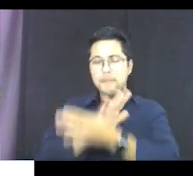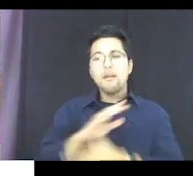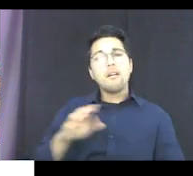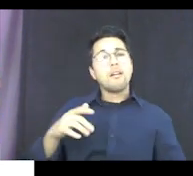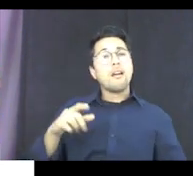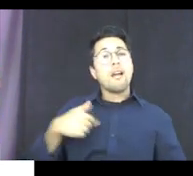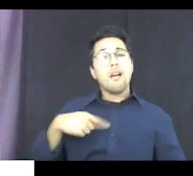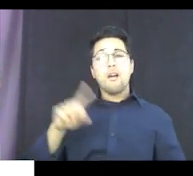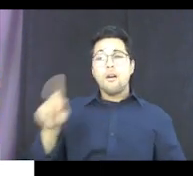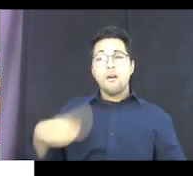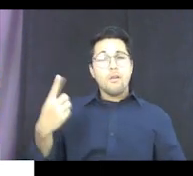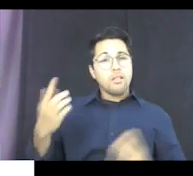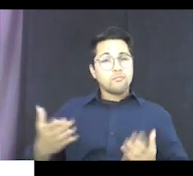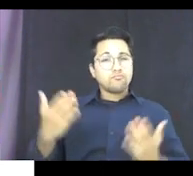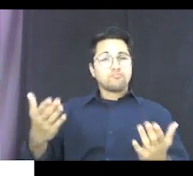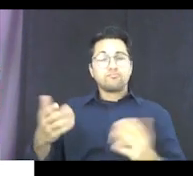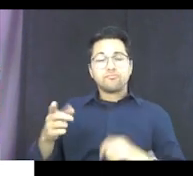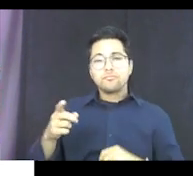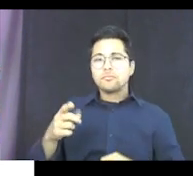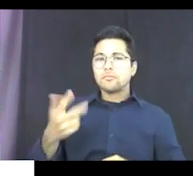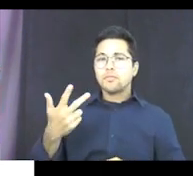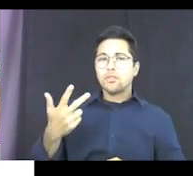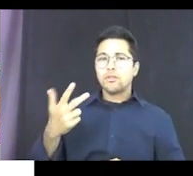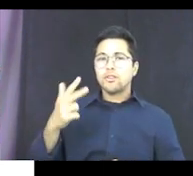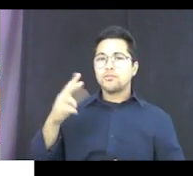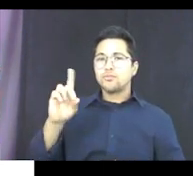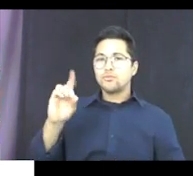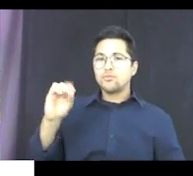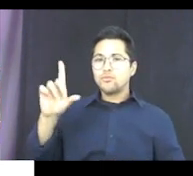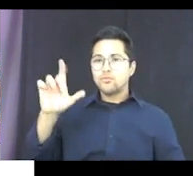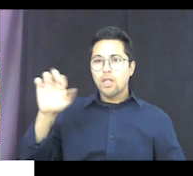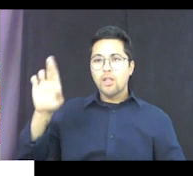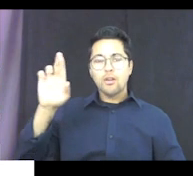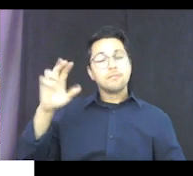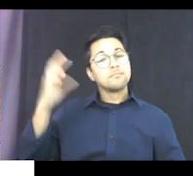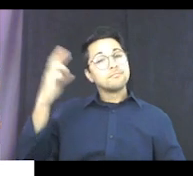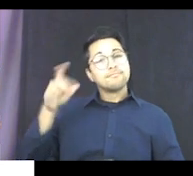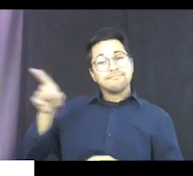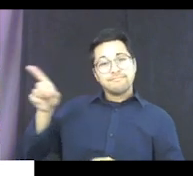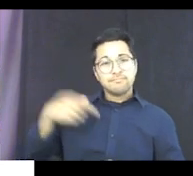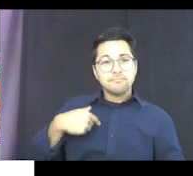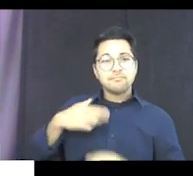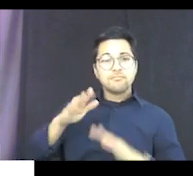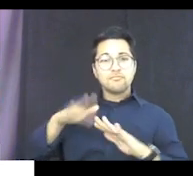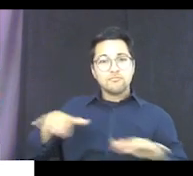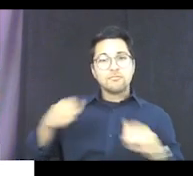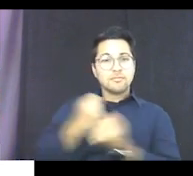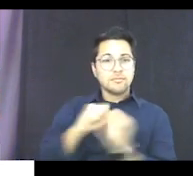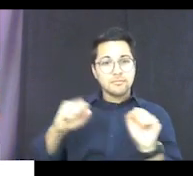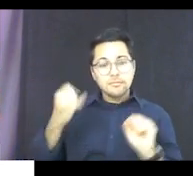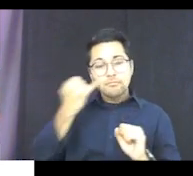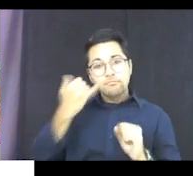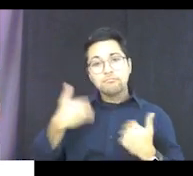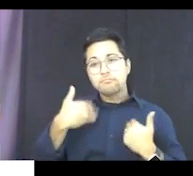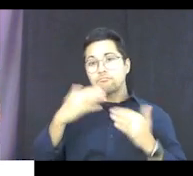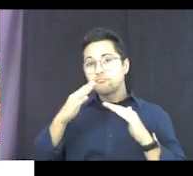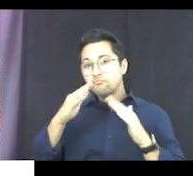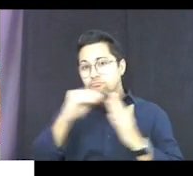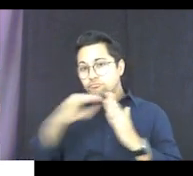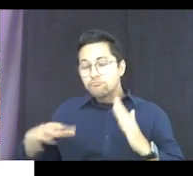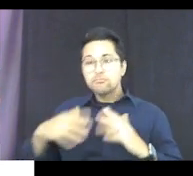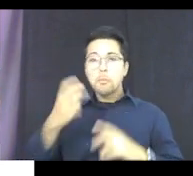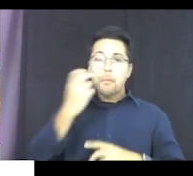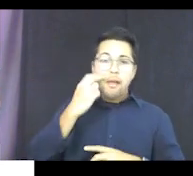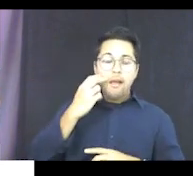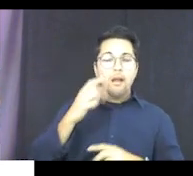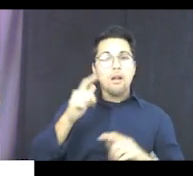I only recommend the 3Doodler because this one is actually child safe. So especially if you have students who are blind or have